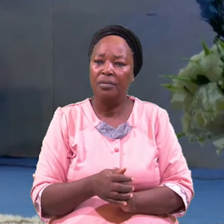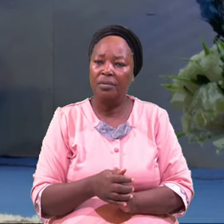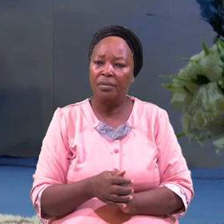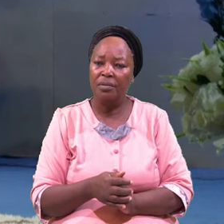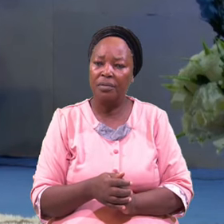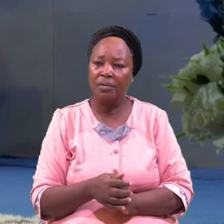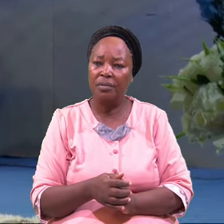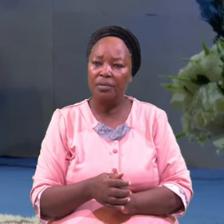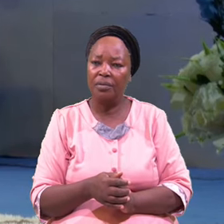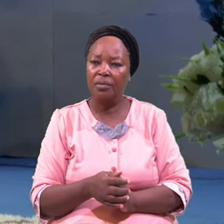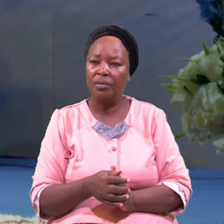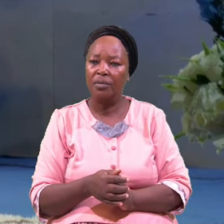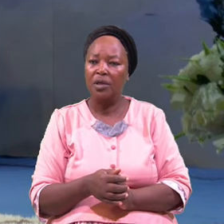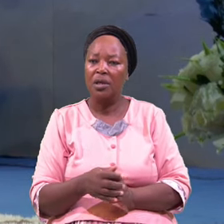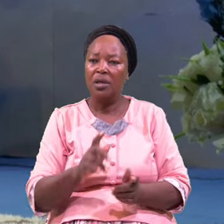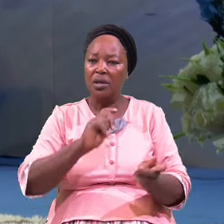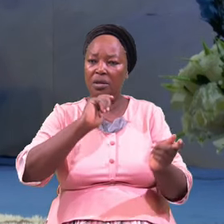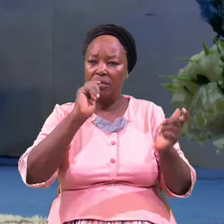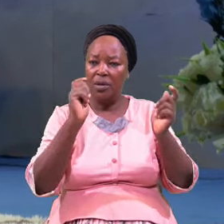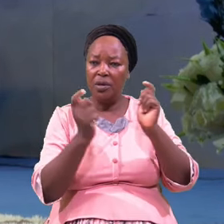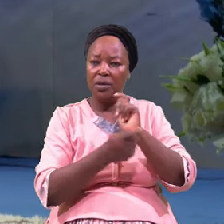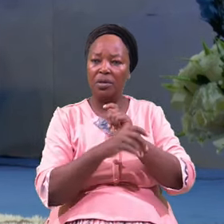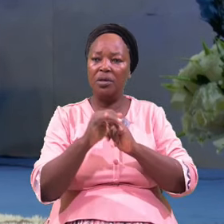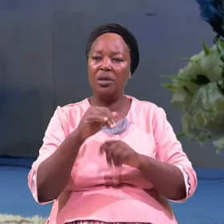Transformation In Speech